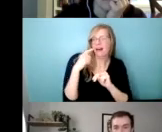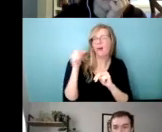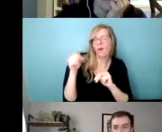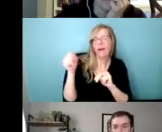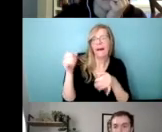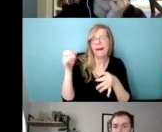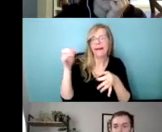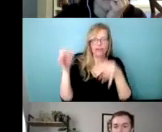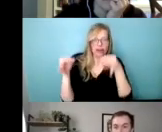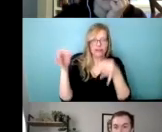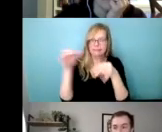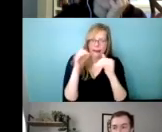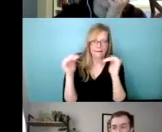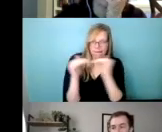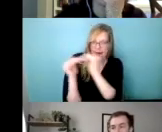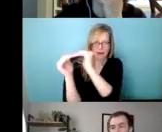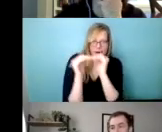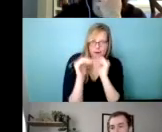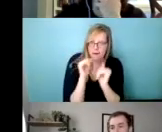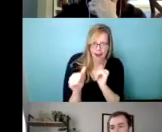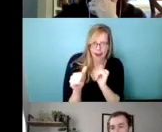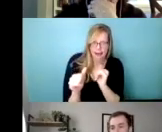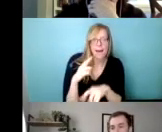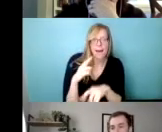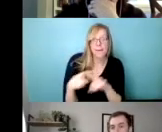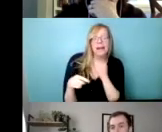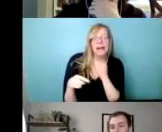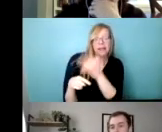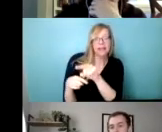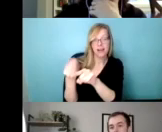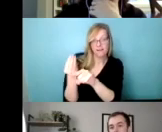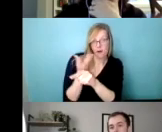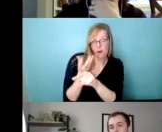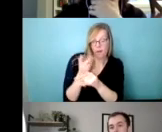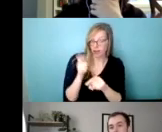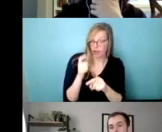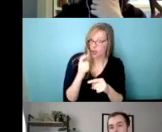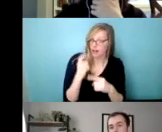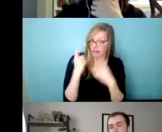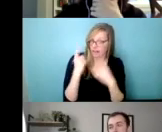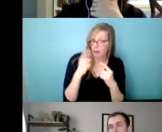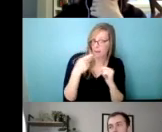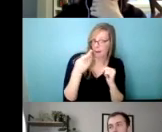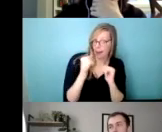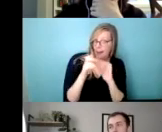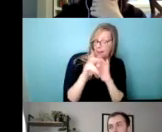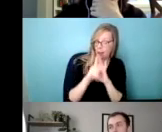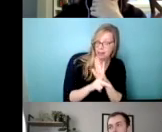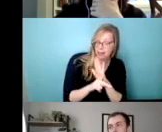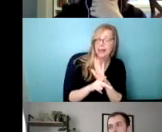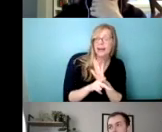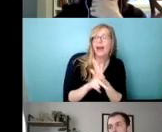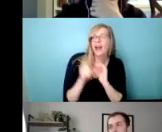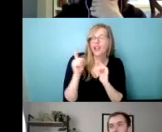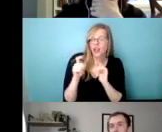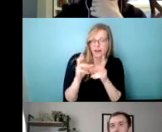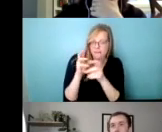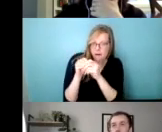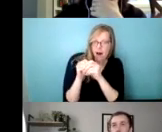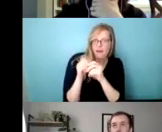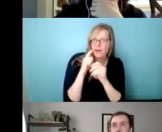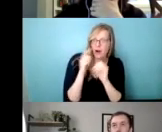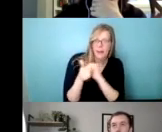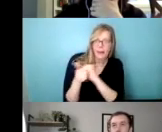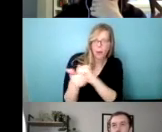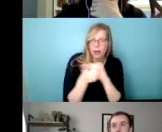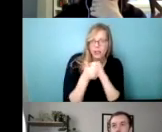this sort of session that told me I should care about public policy, uh, and that contribute to collaborative efforts to do something about it. It was really a